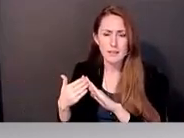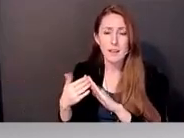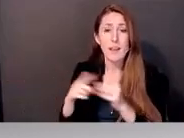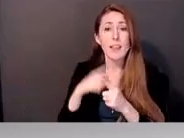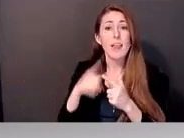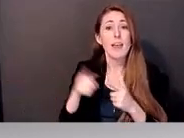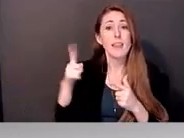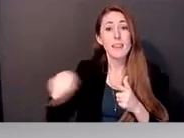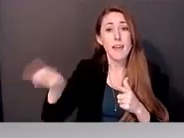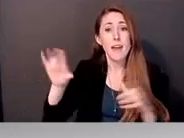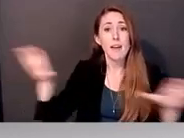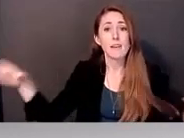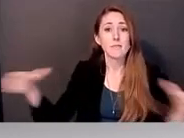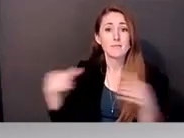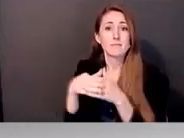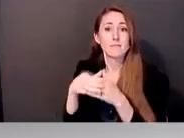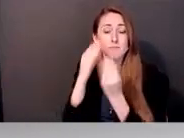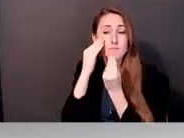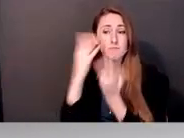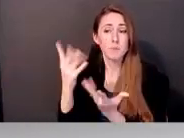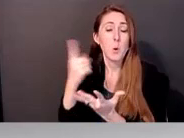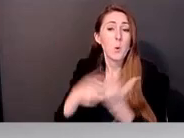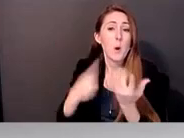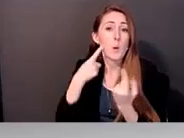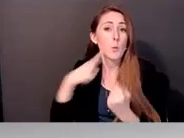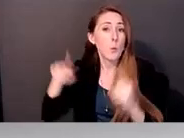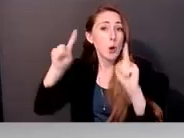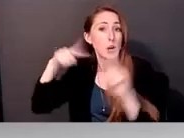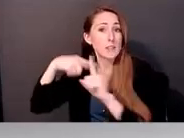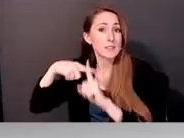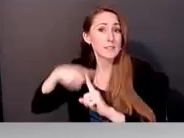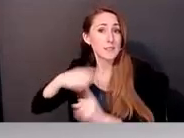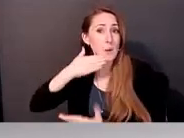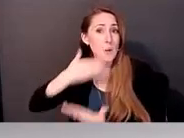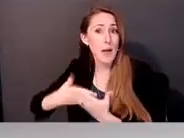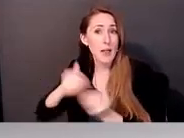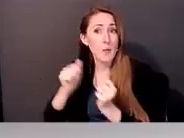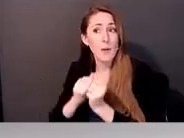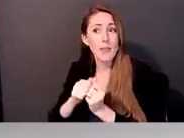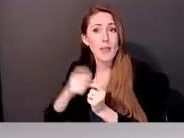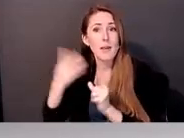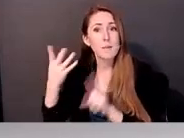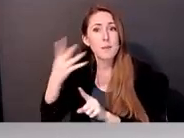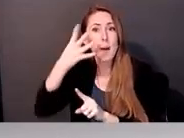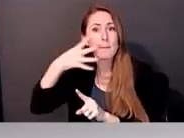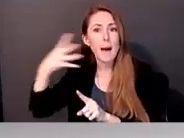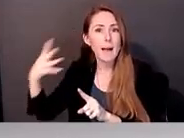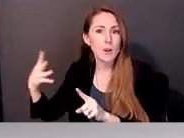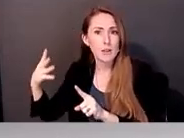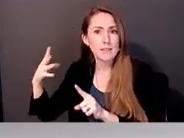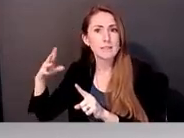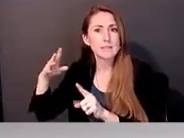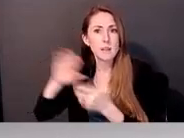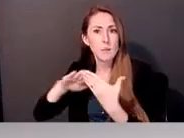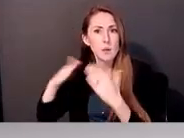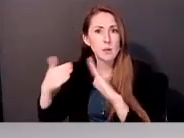to share what works well for them. So like what works well with a migrant community in, um,